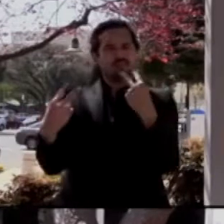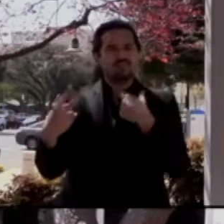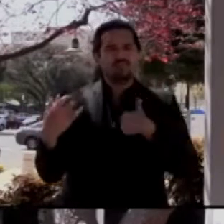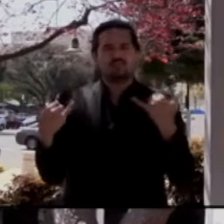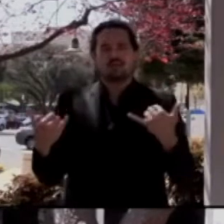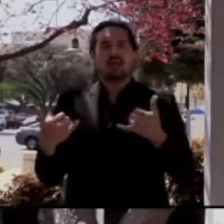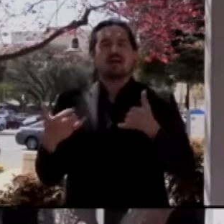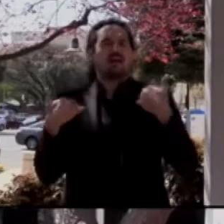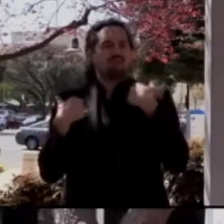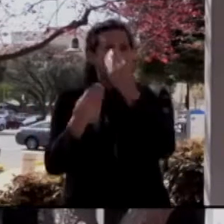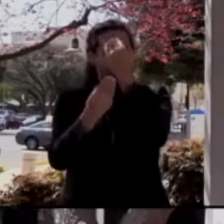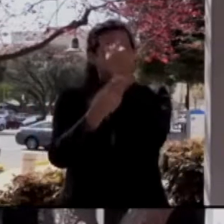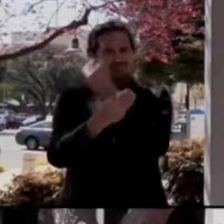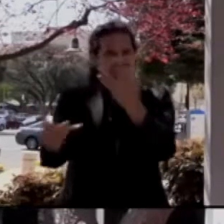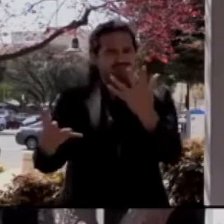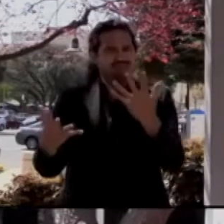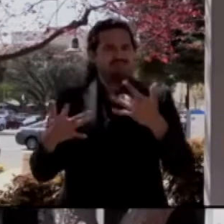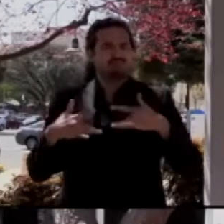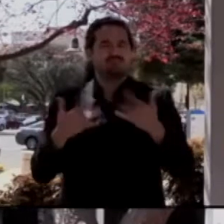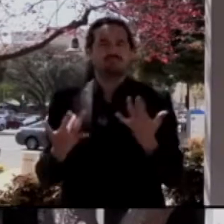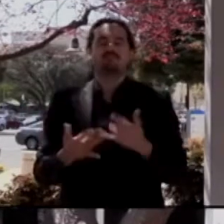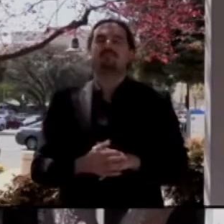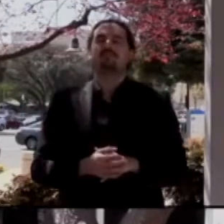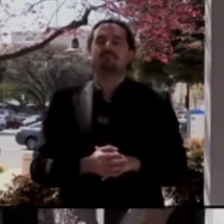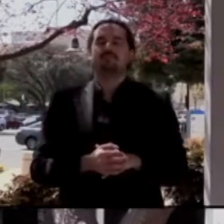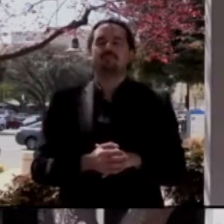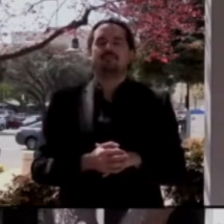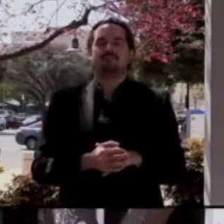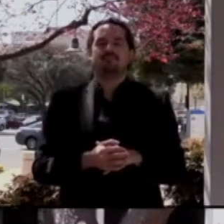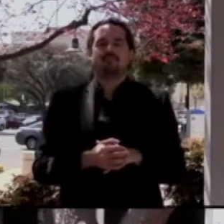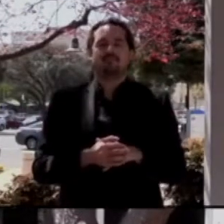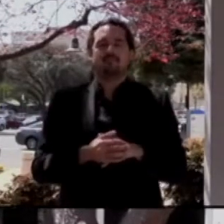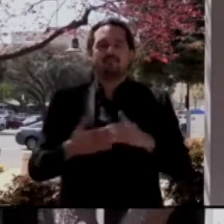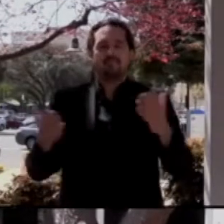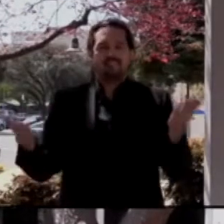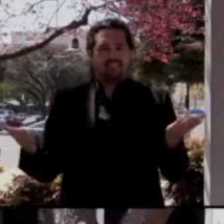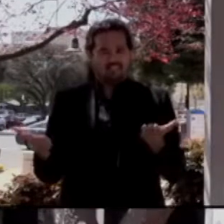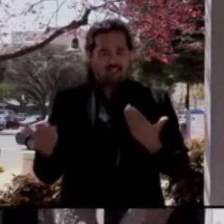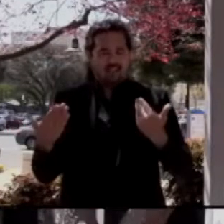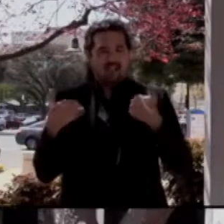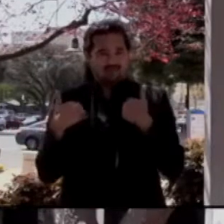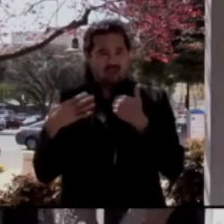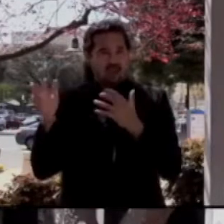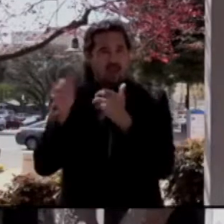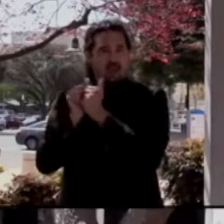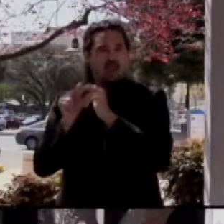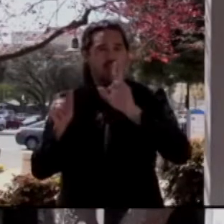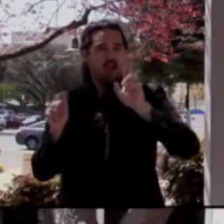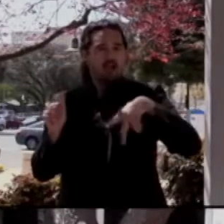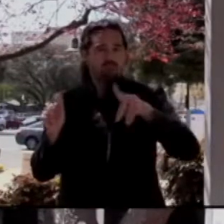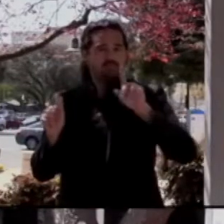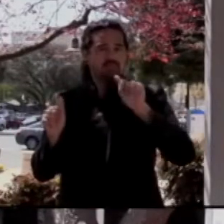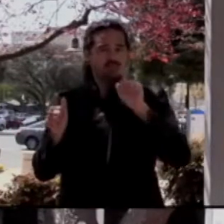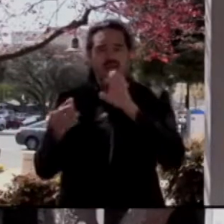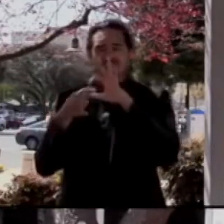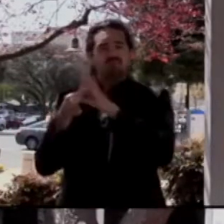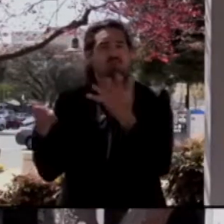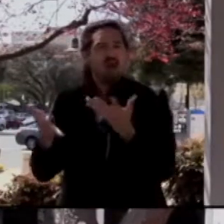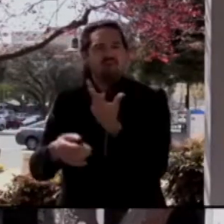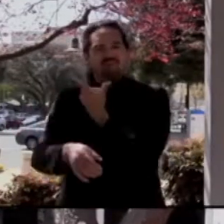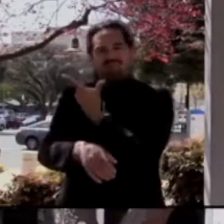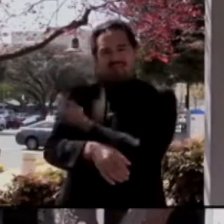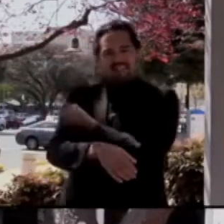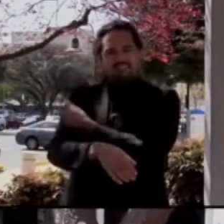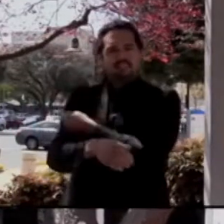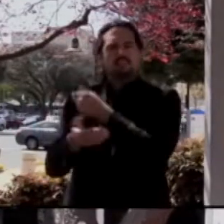provide for all of you today. We're here to provide information and give you some updates on our vaccine supply and our eligibility